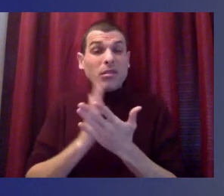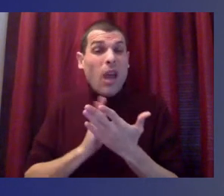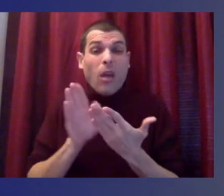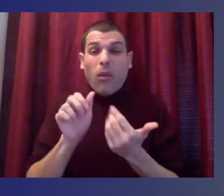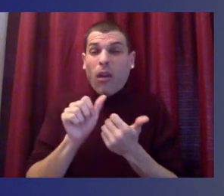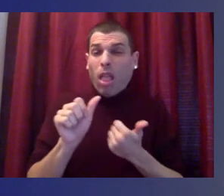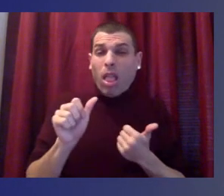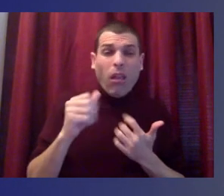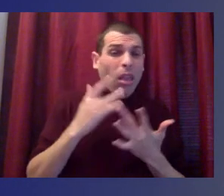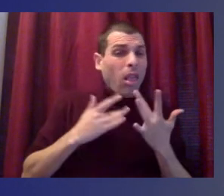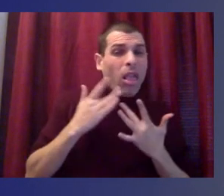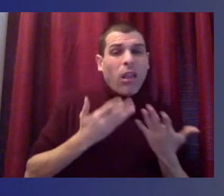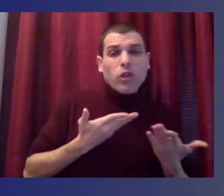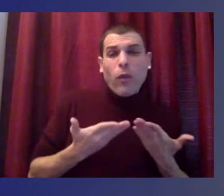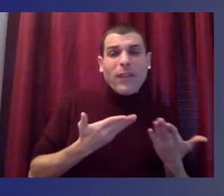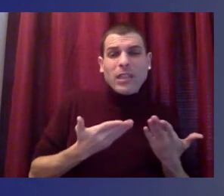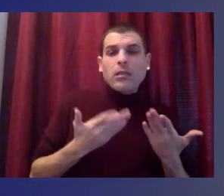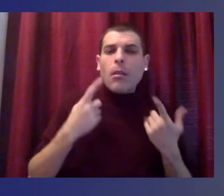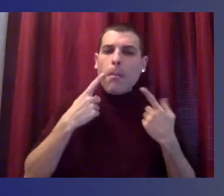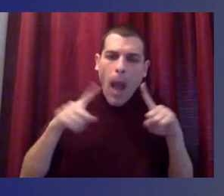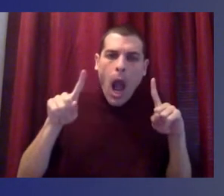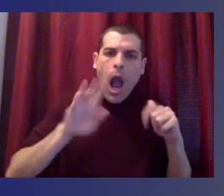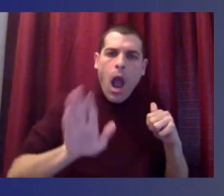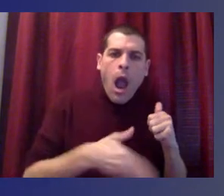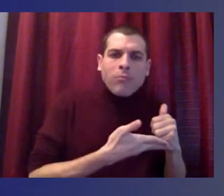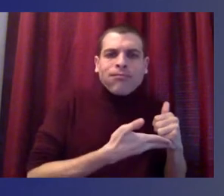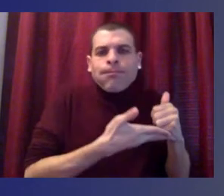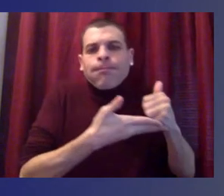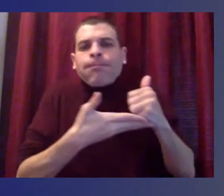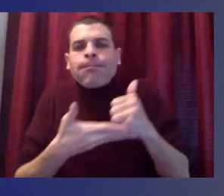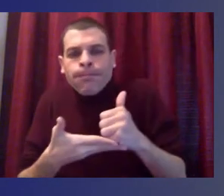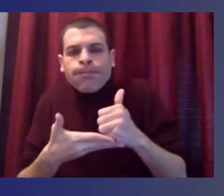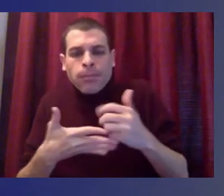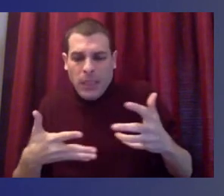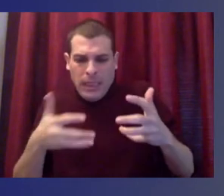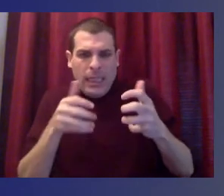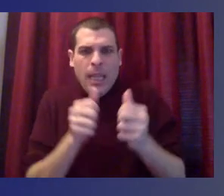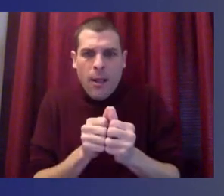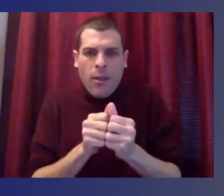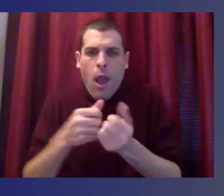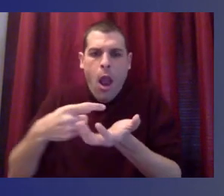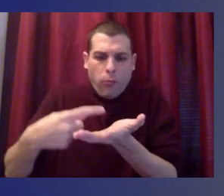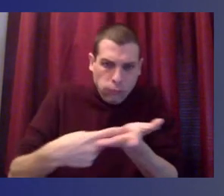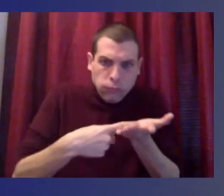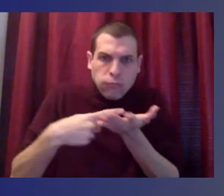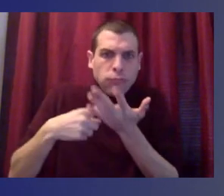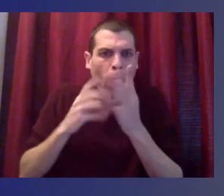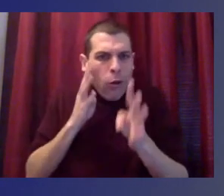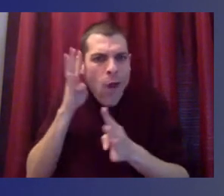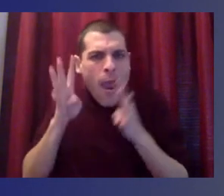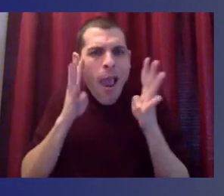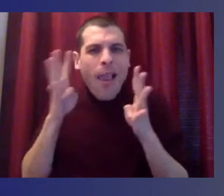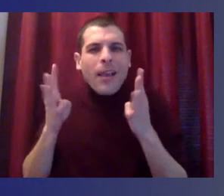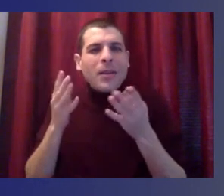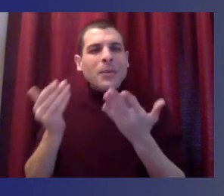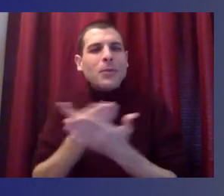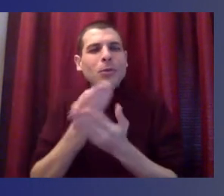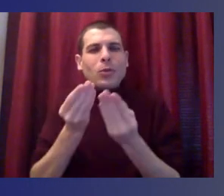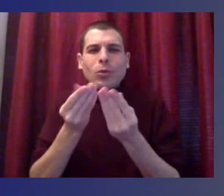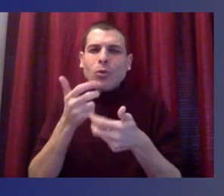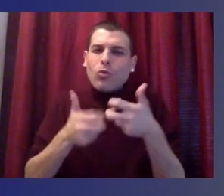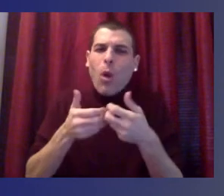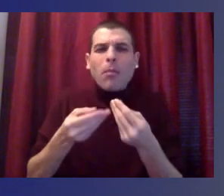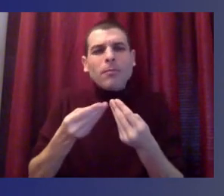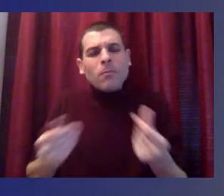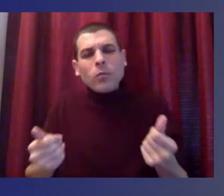fact that they have been at the table with us and we have been creative about trying to find solutions and making sure that we're reaching our students.